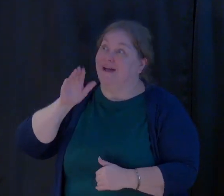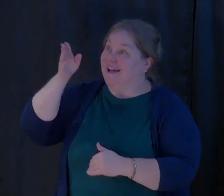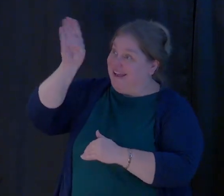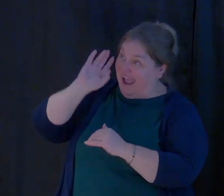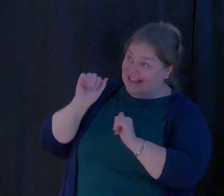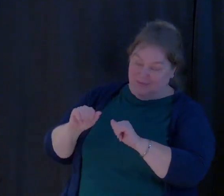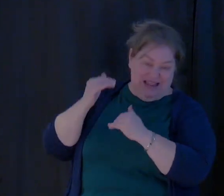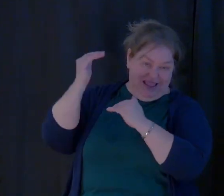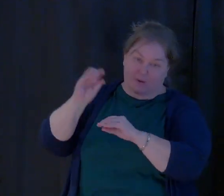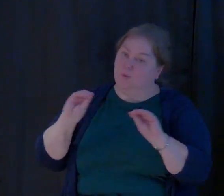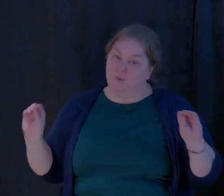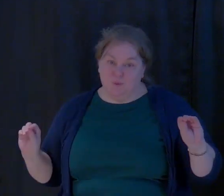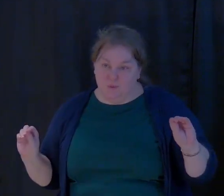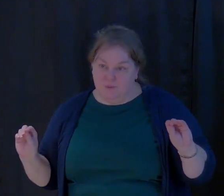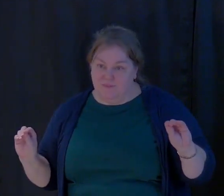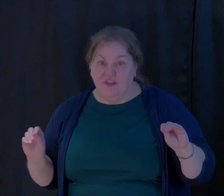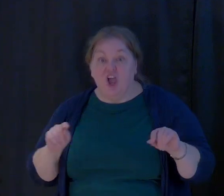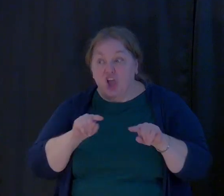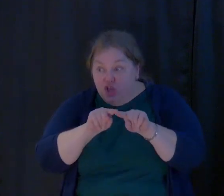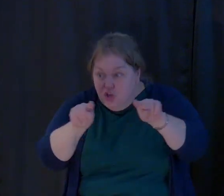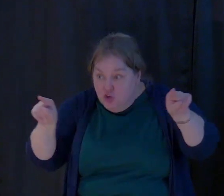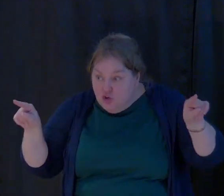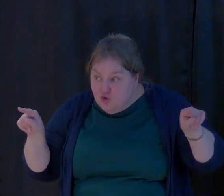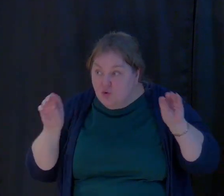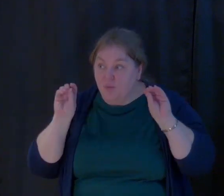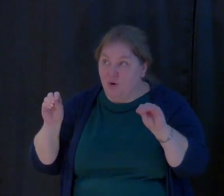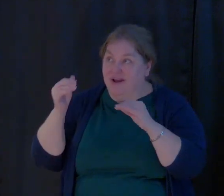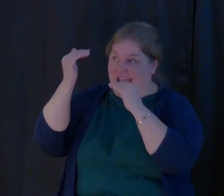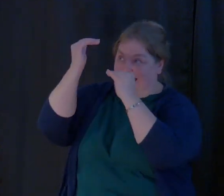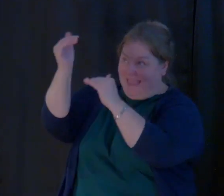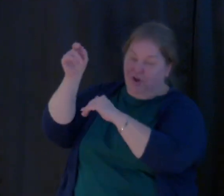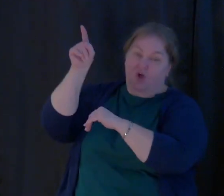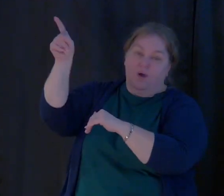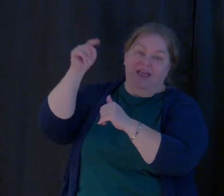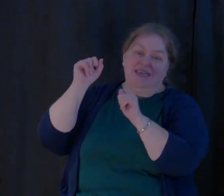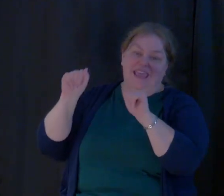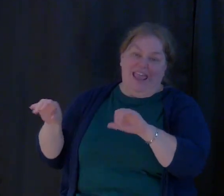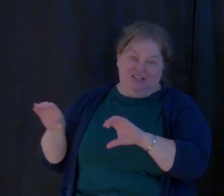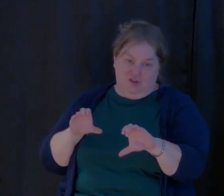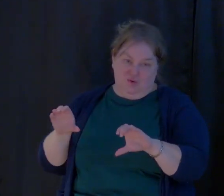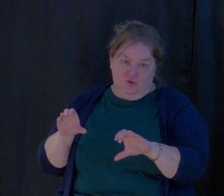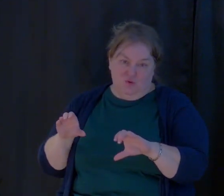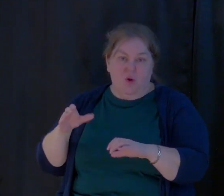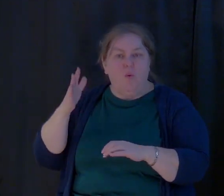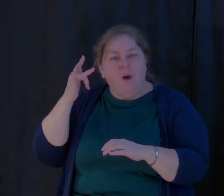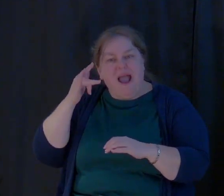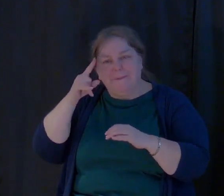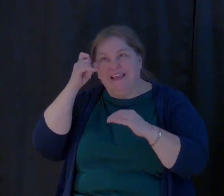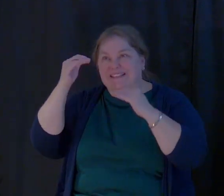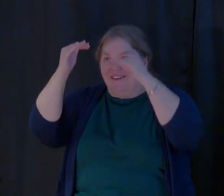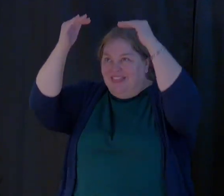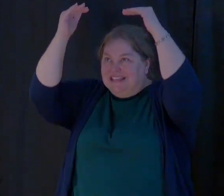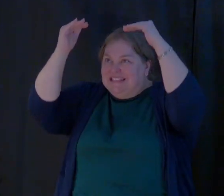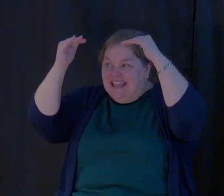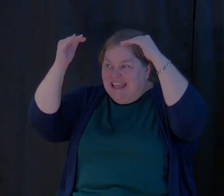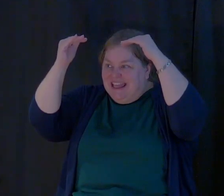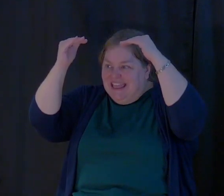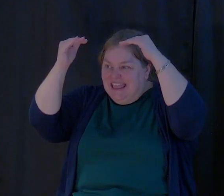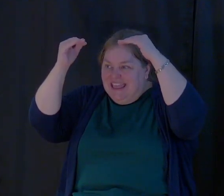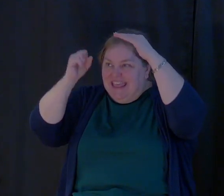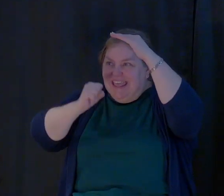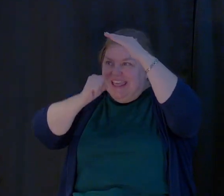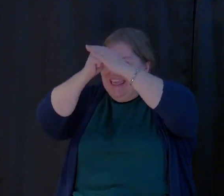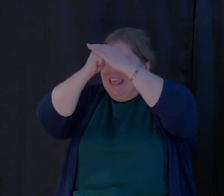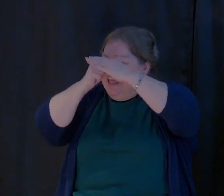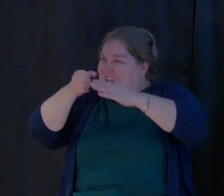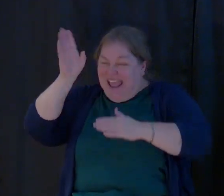I, you, put a limit on what God can do for us because we put that ceiling on ourselves. God says,